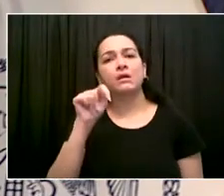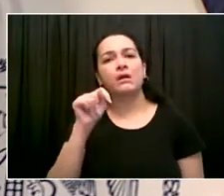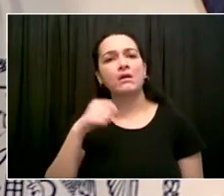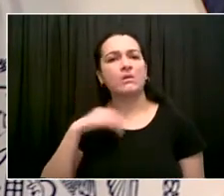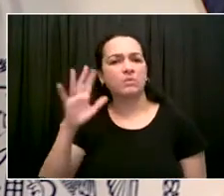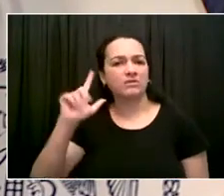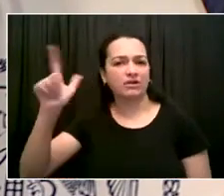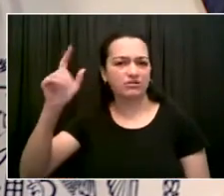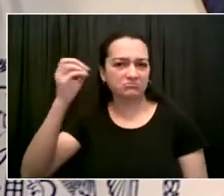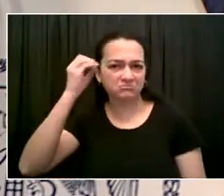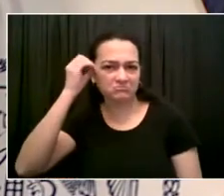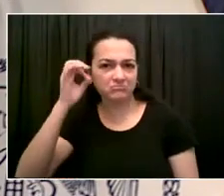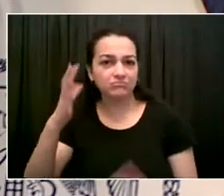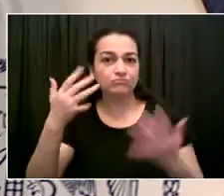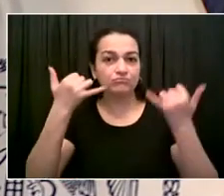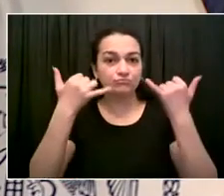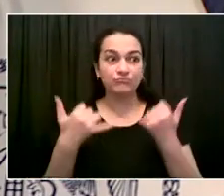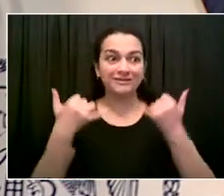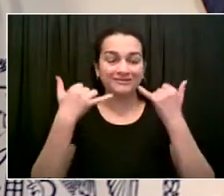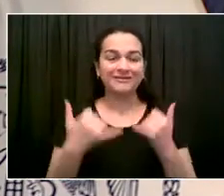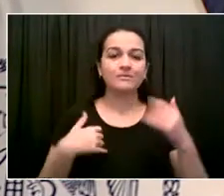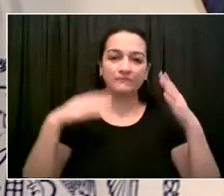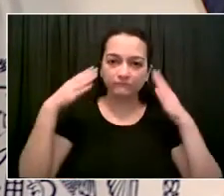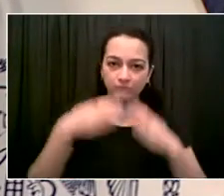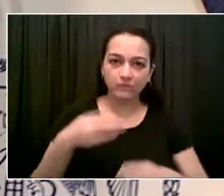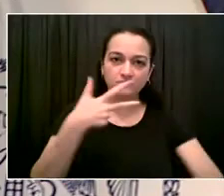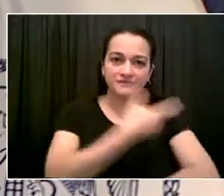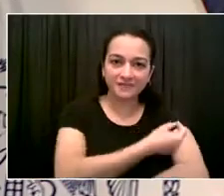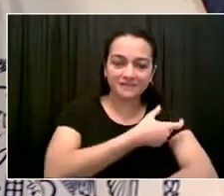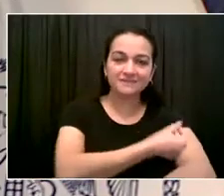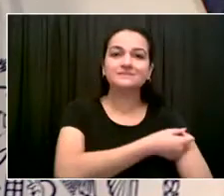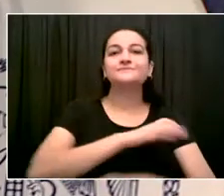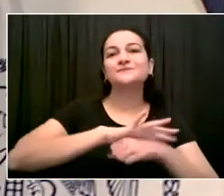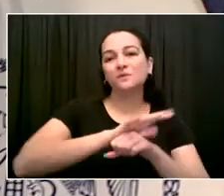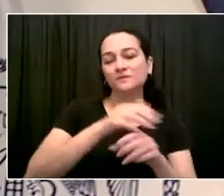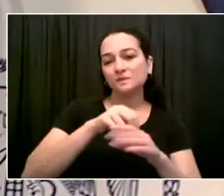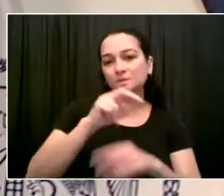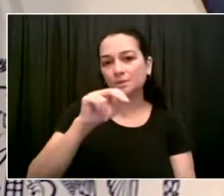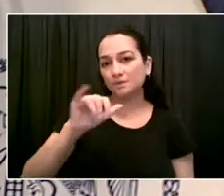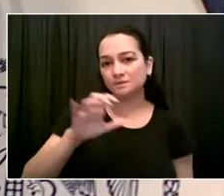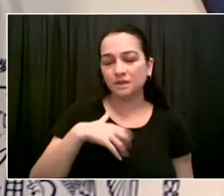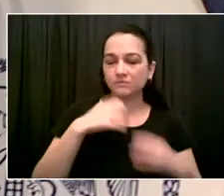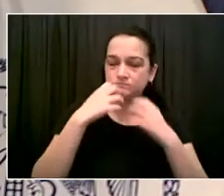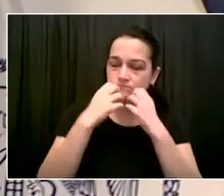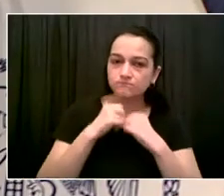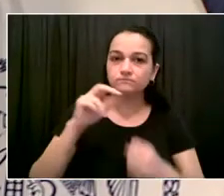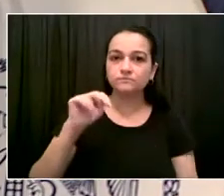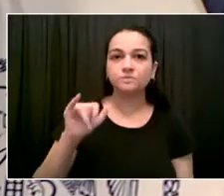not made any decisions about the future. The next is Michael Gartland from The Daily News.